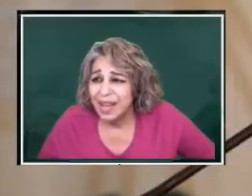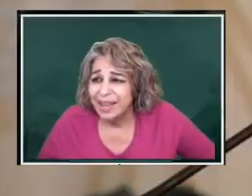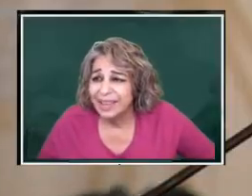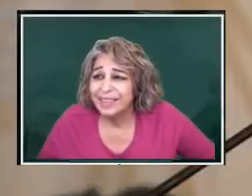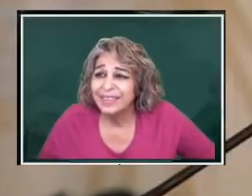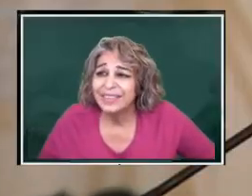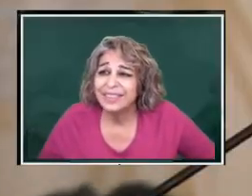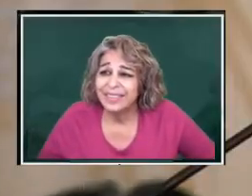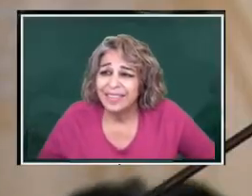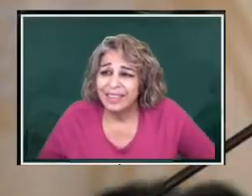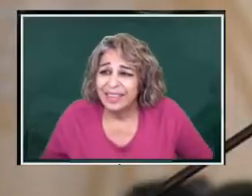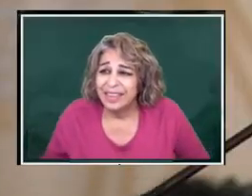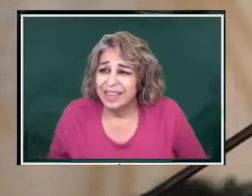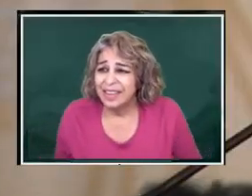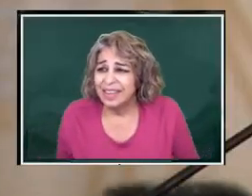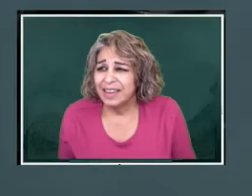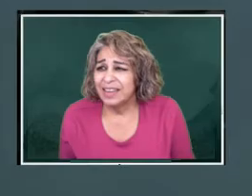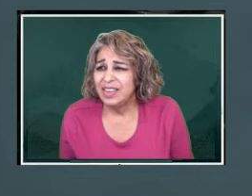moronga.